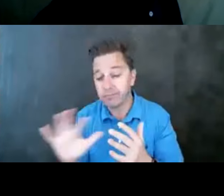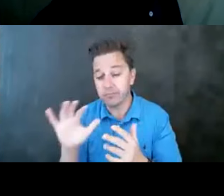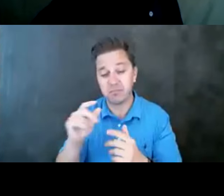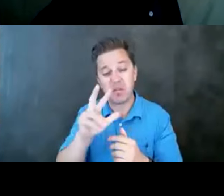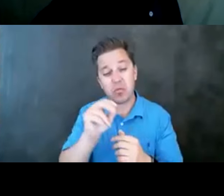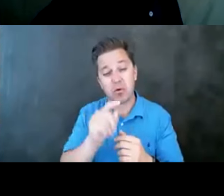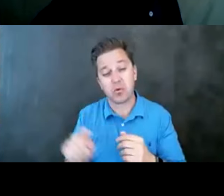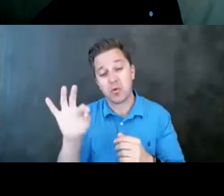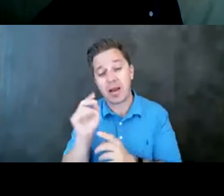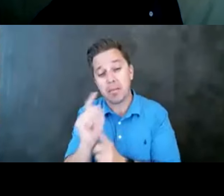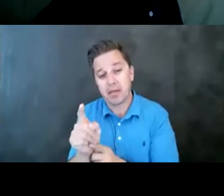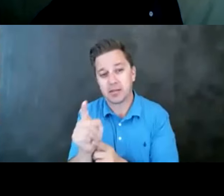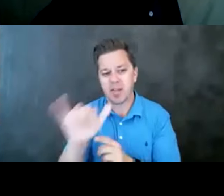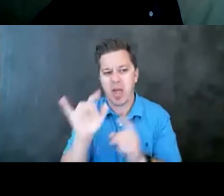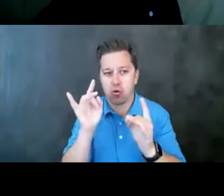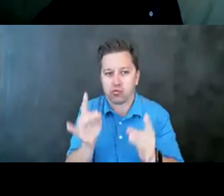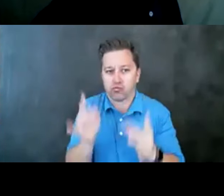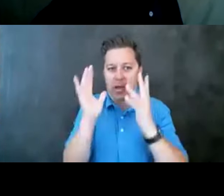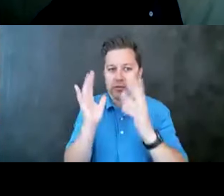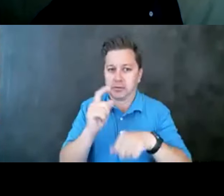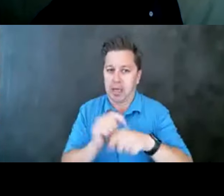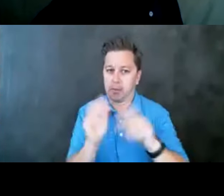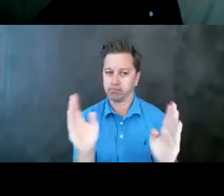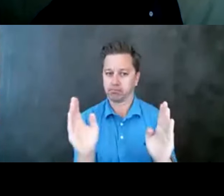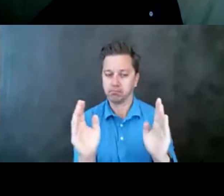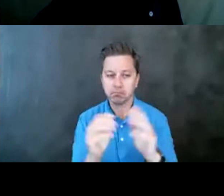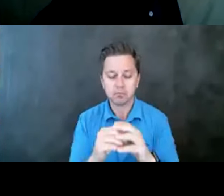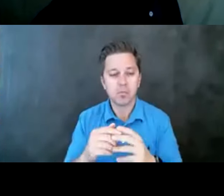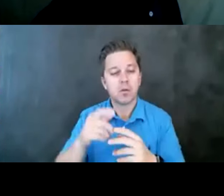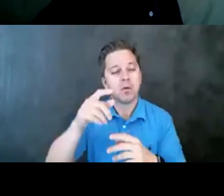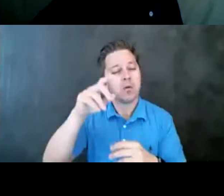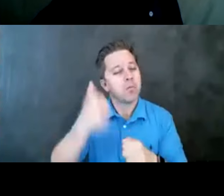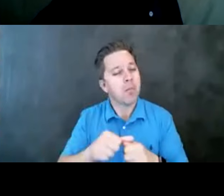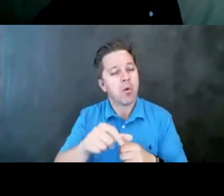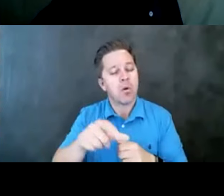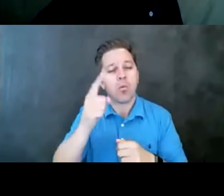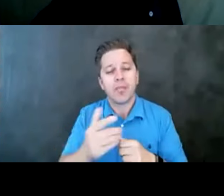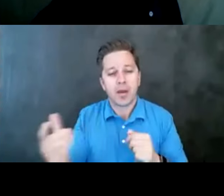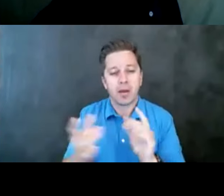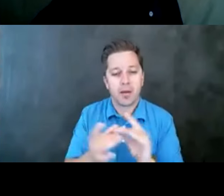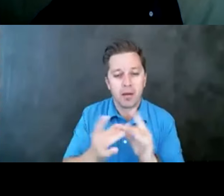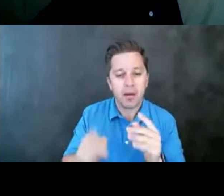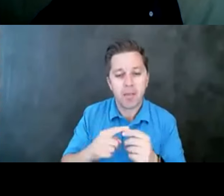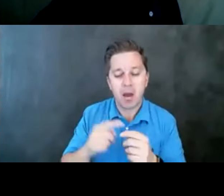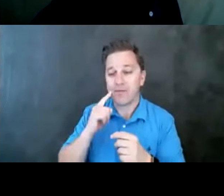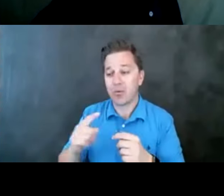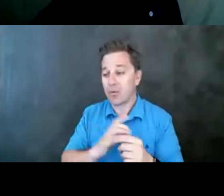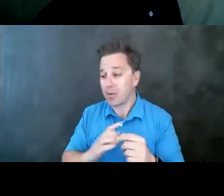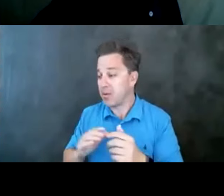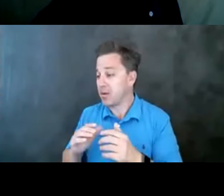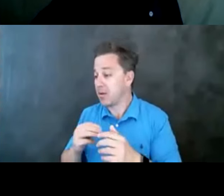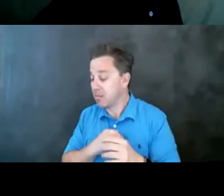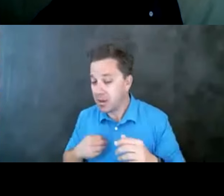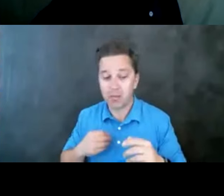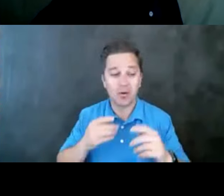90 minutes of where that crisis peaks. So one thing to remember, one thing we really need to message about to community members, family members, mental